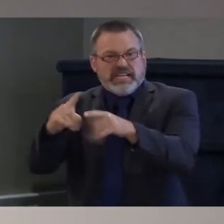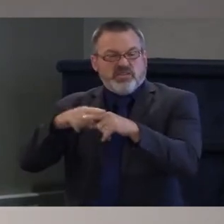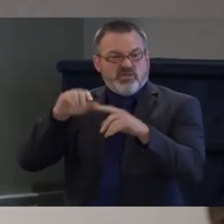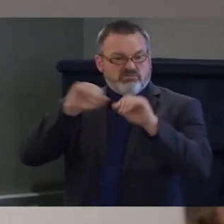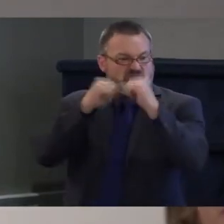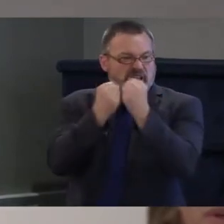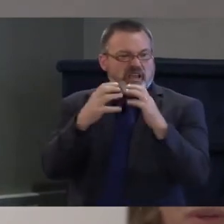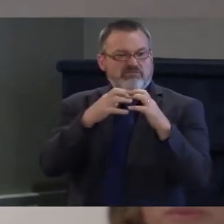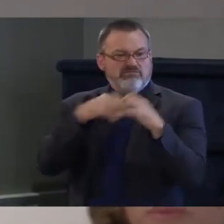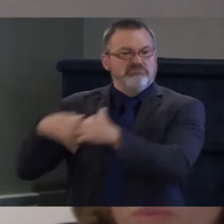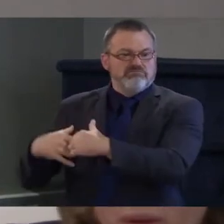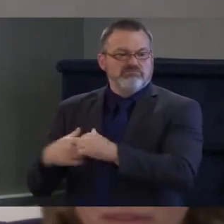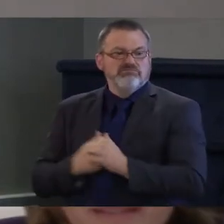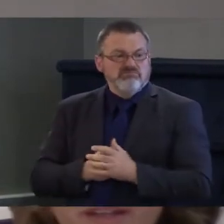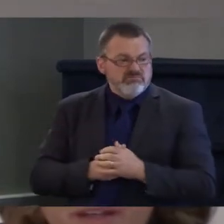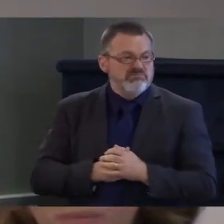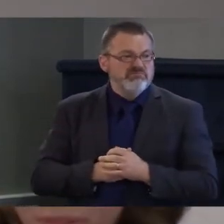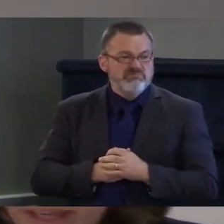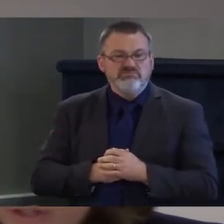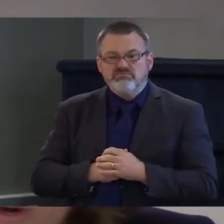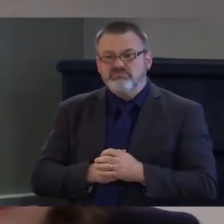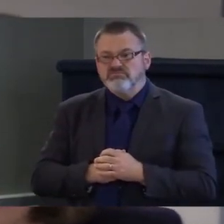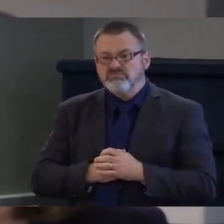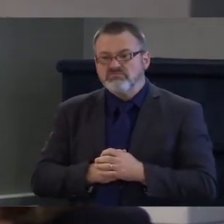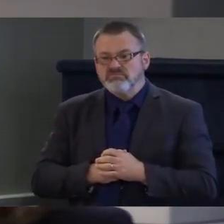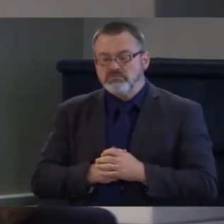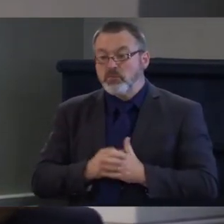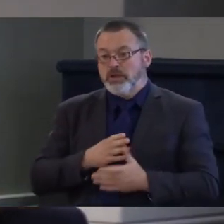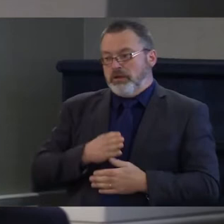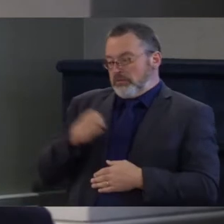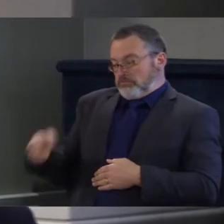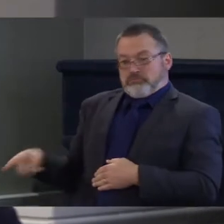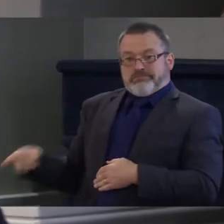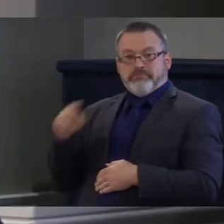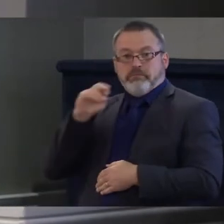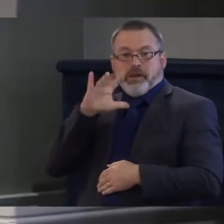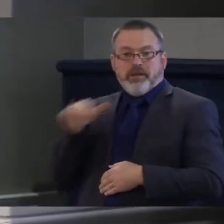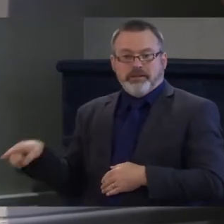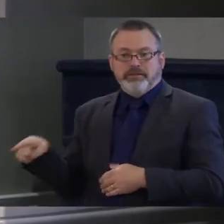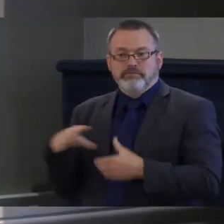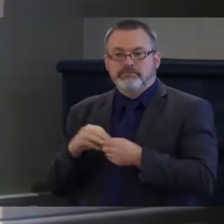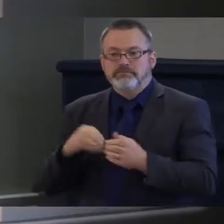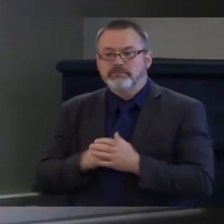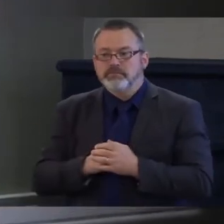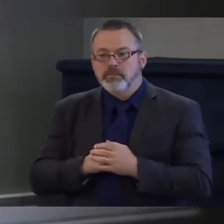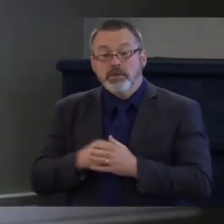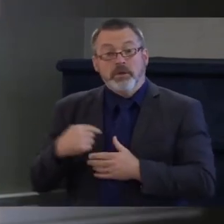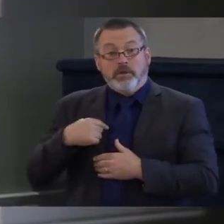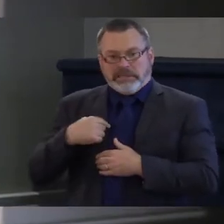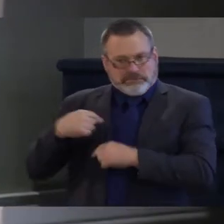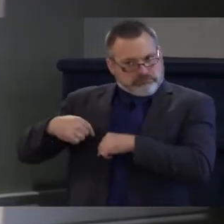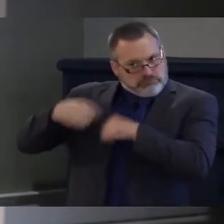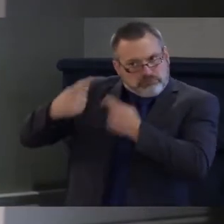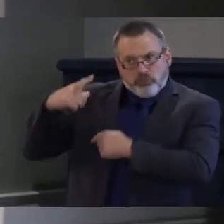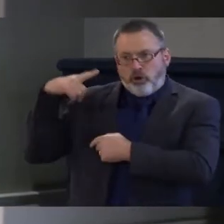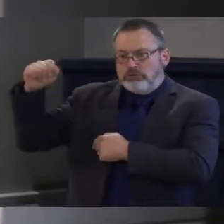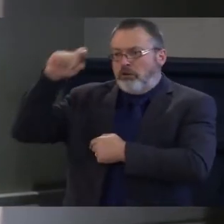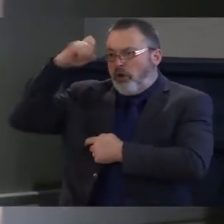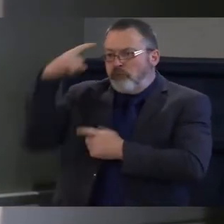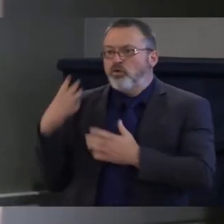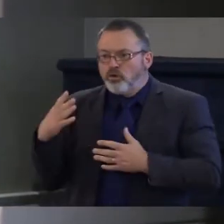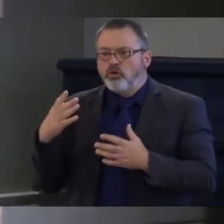As Lieutenant Governor, one thing I know clearly and unequivocally is that as a small state